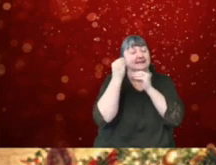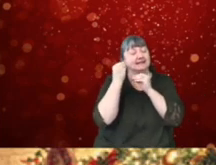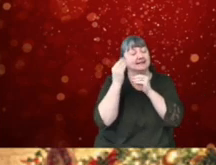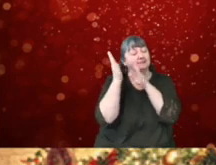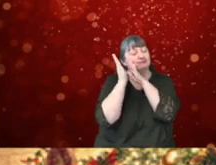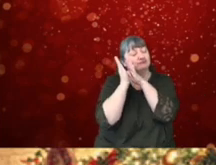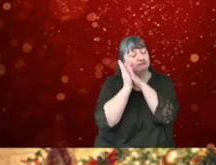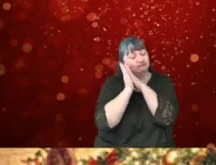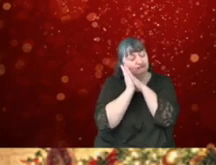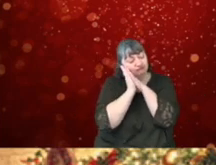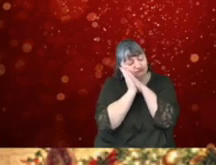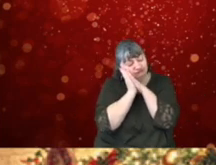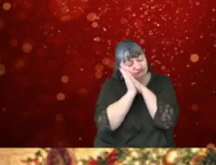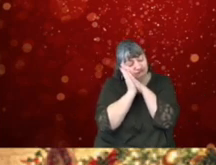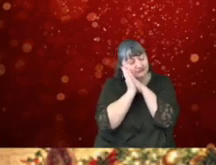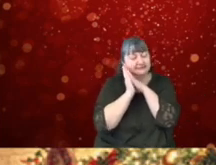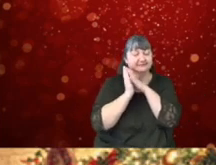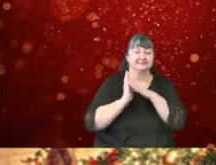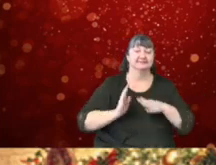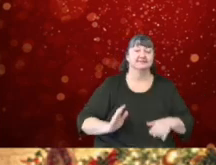long winter's nap.